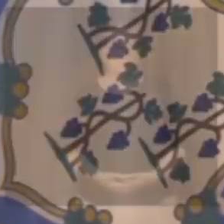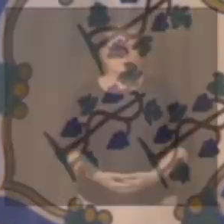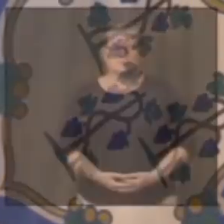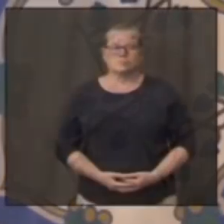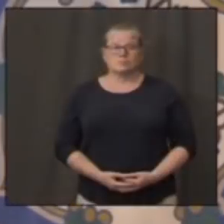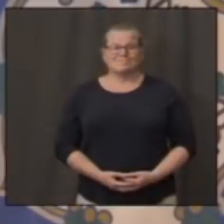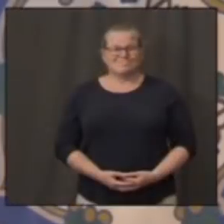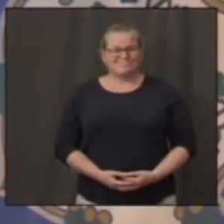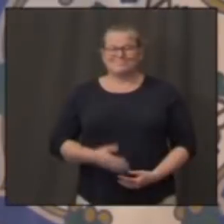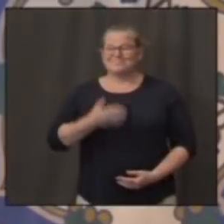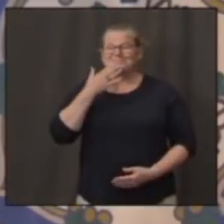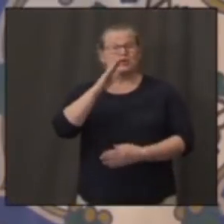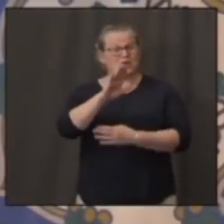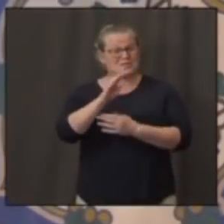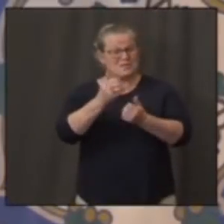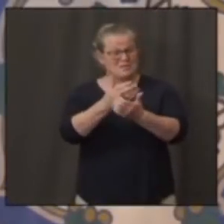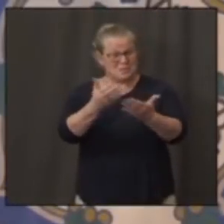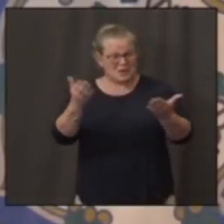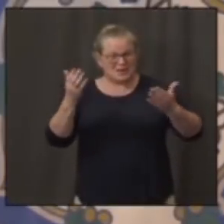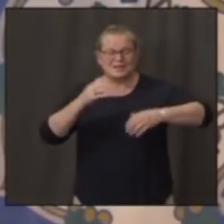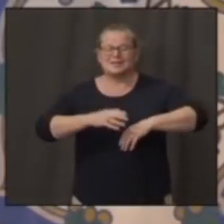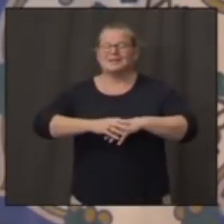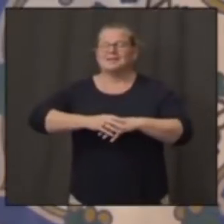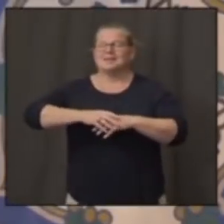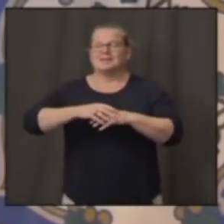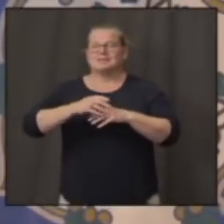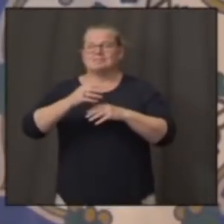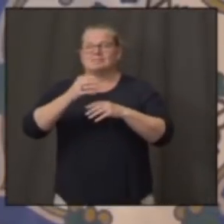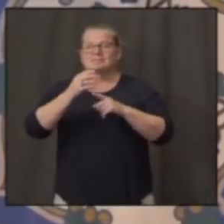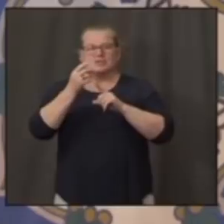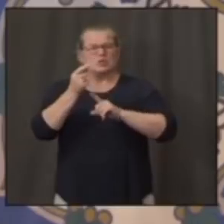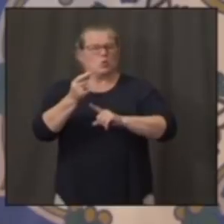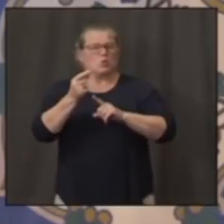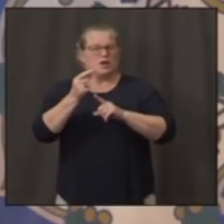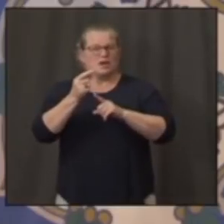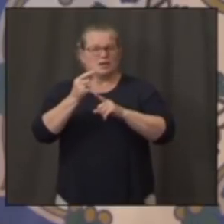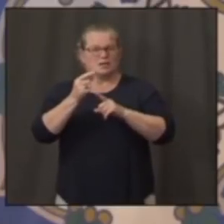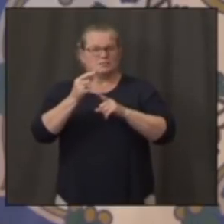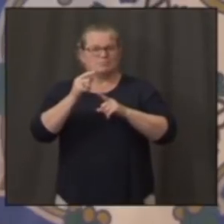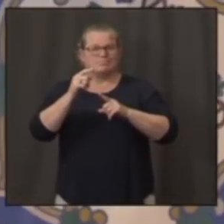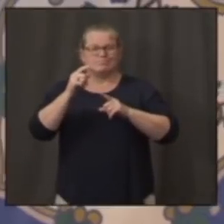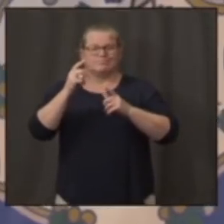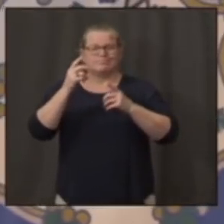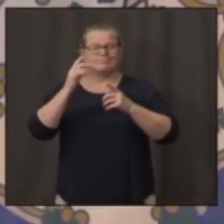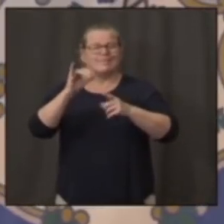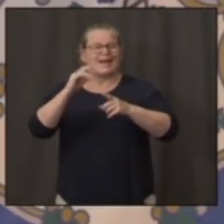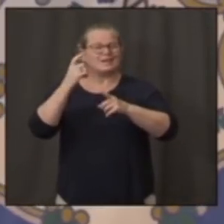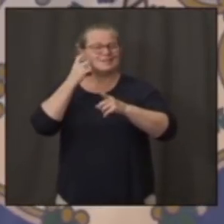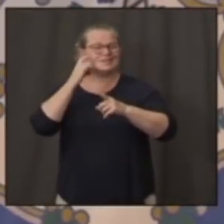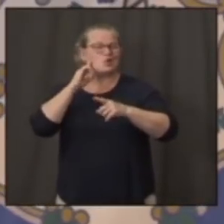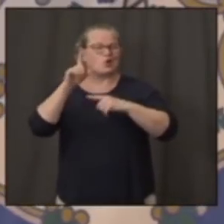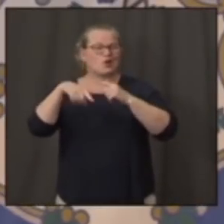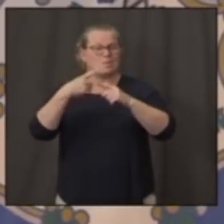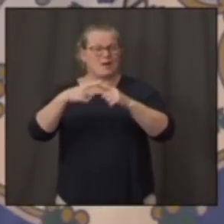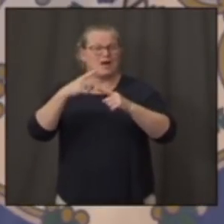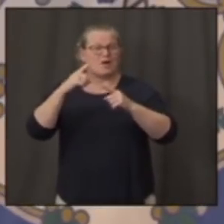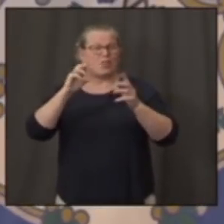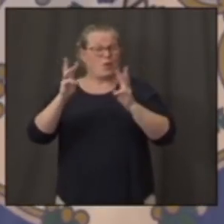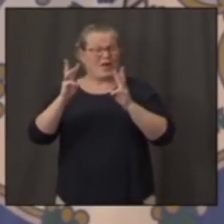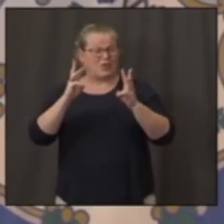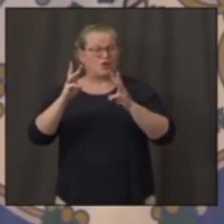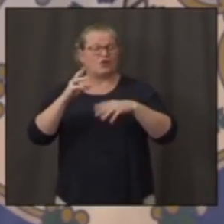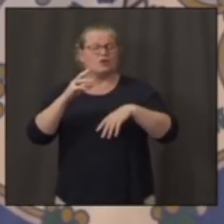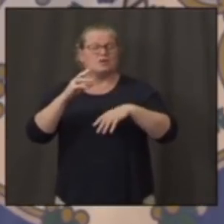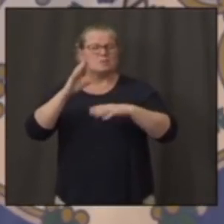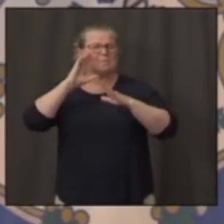Good afternoon, everybody. I'll just give you a quick follow-on from the storm report you just heard about, probably hitting Connecticut